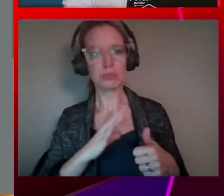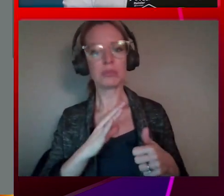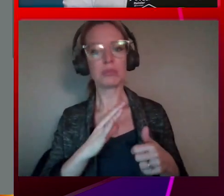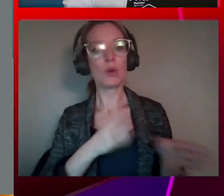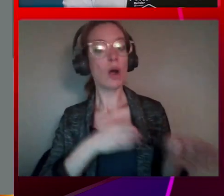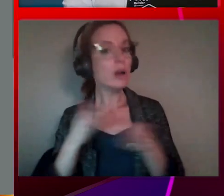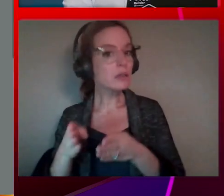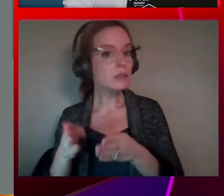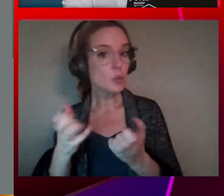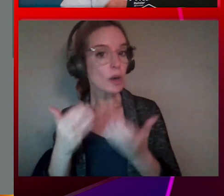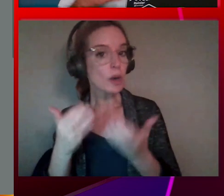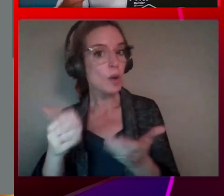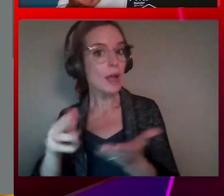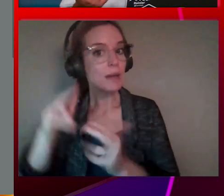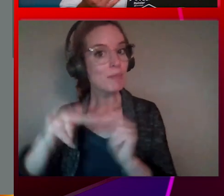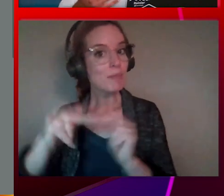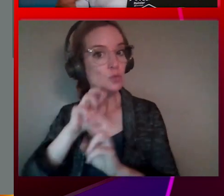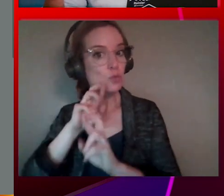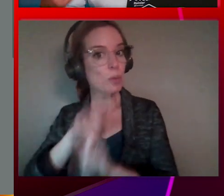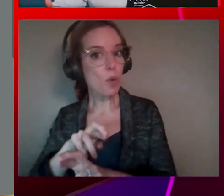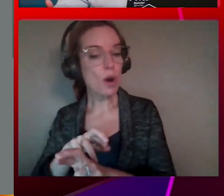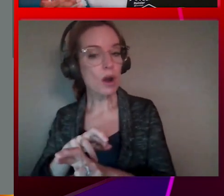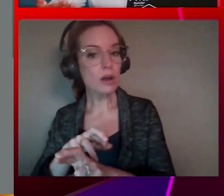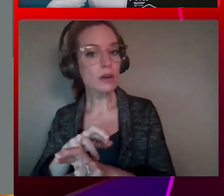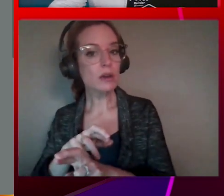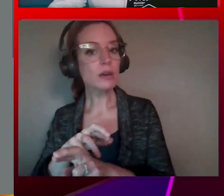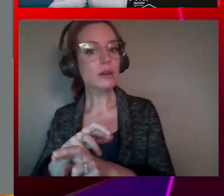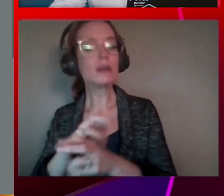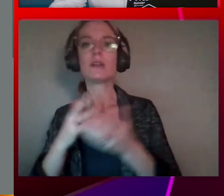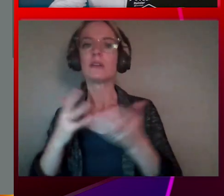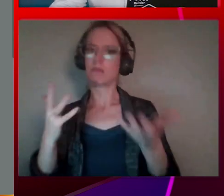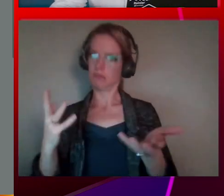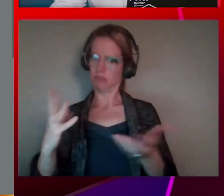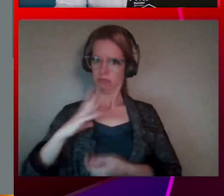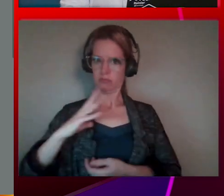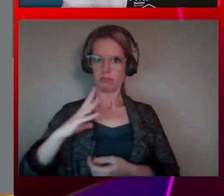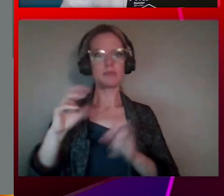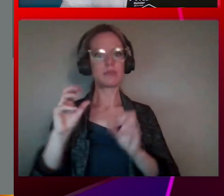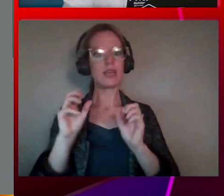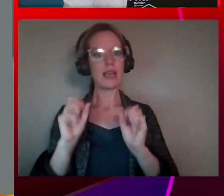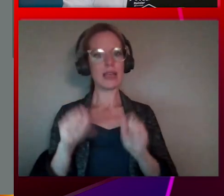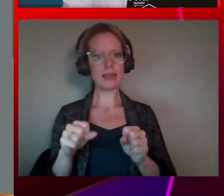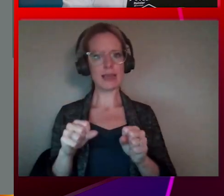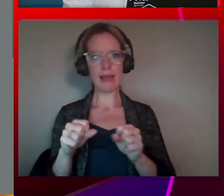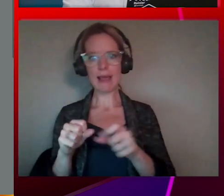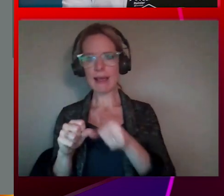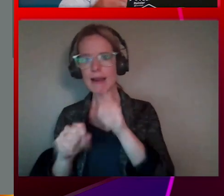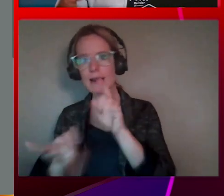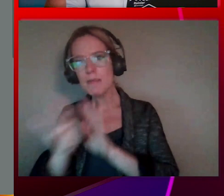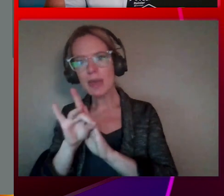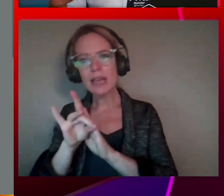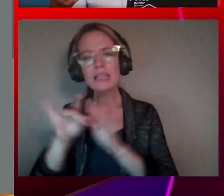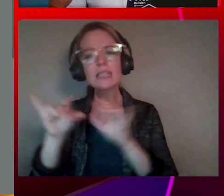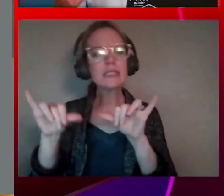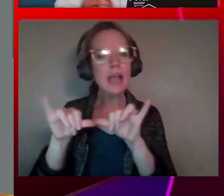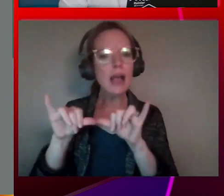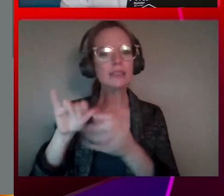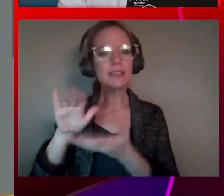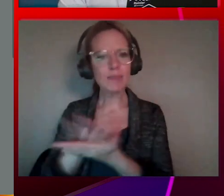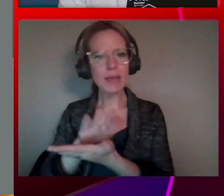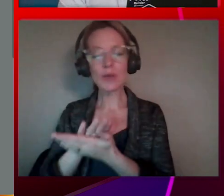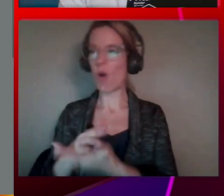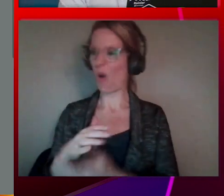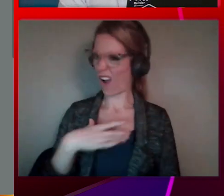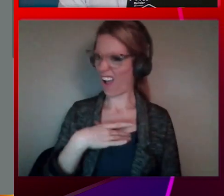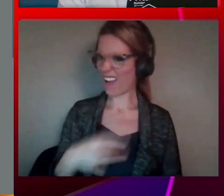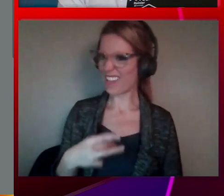this paginated report. And then here, you're able to design for these paper sizes, right? You can see. I like that. Now it